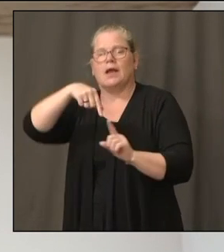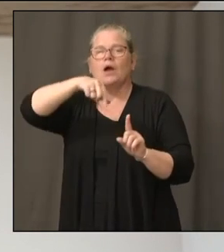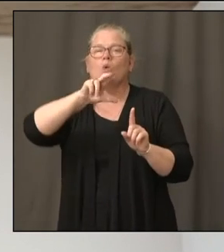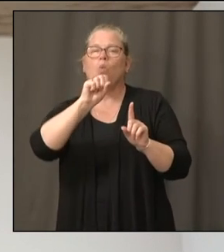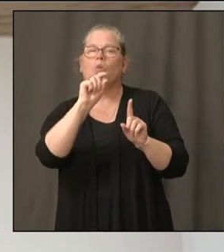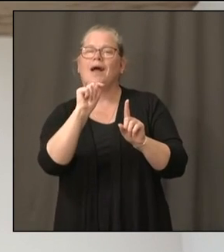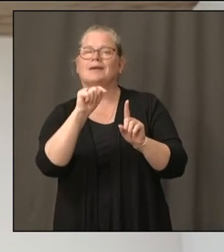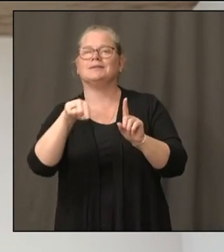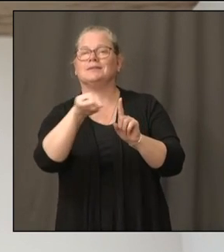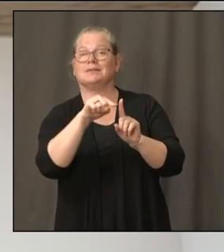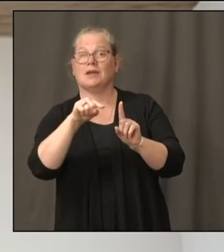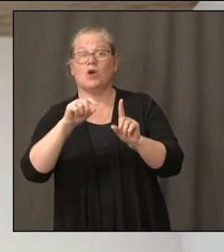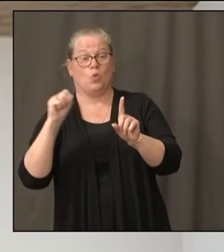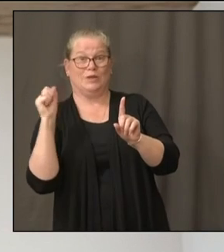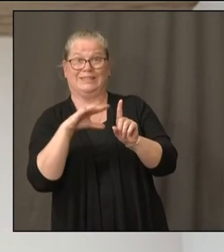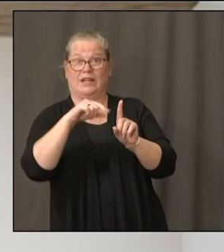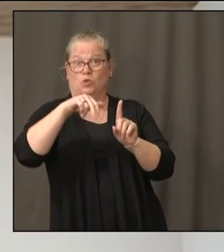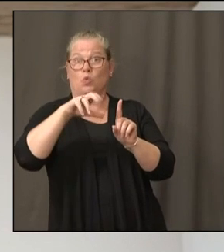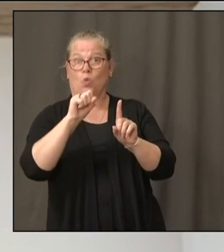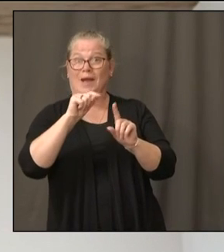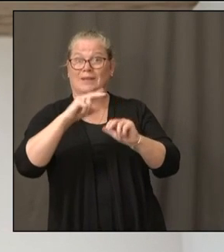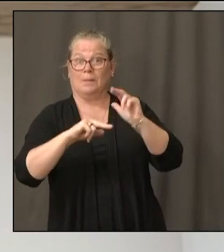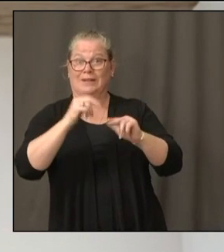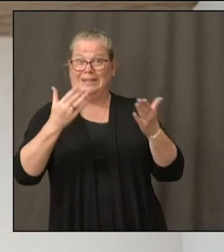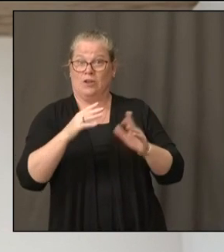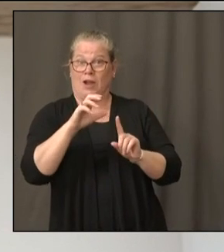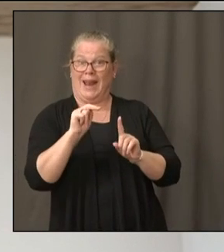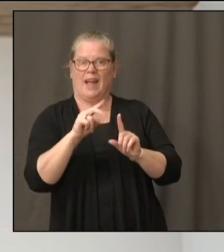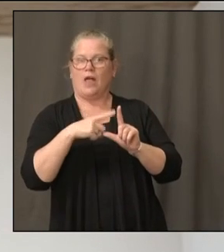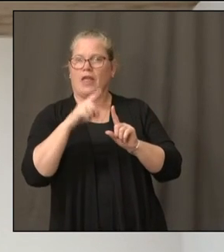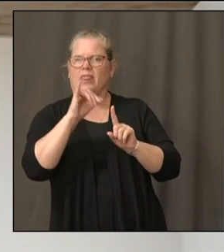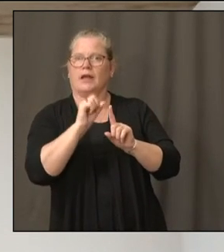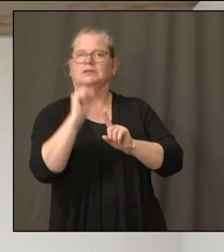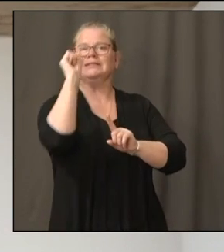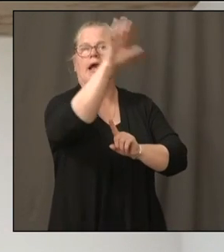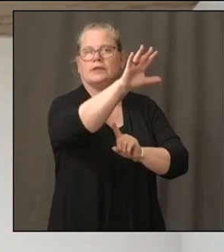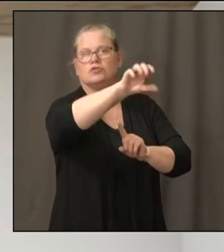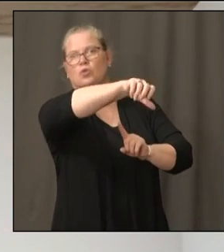a national testing shortage.